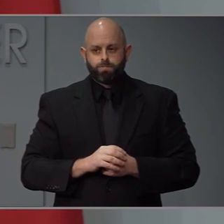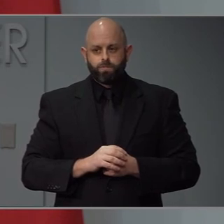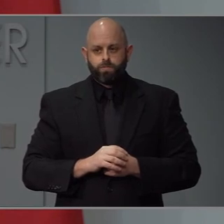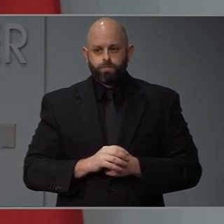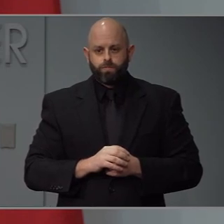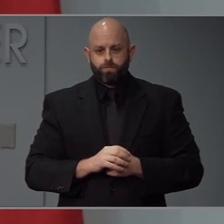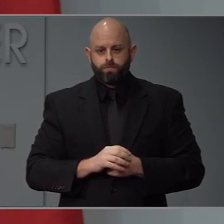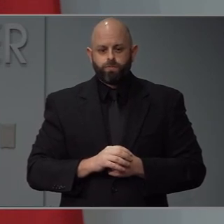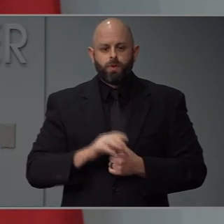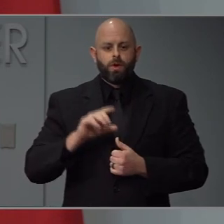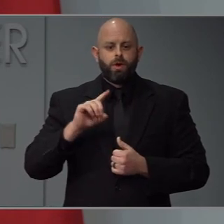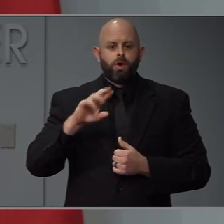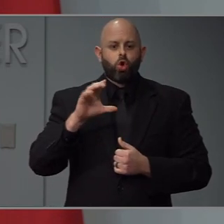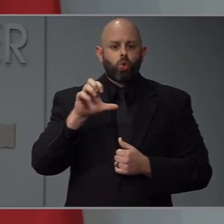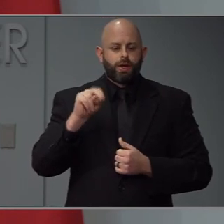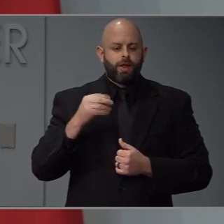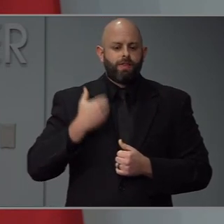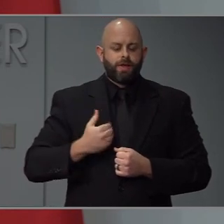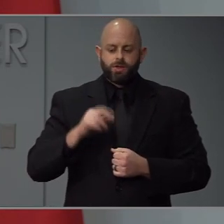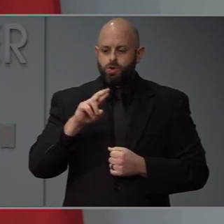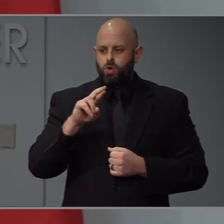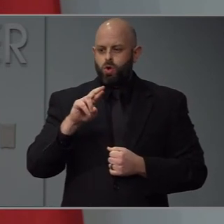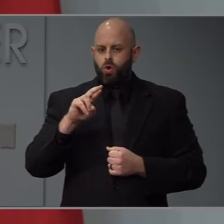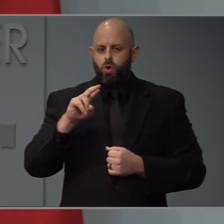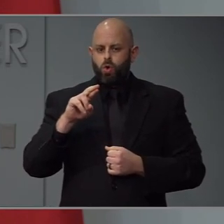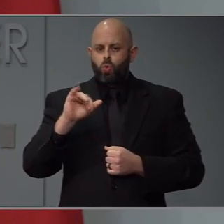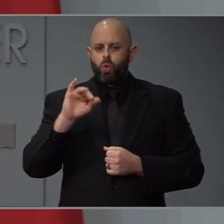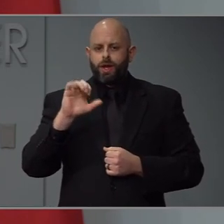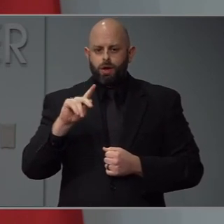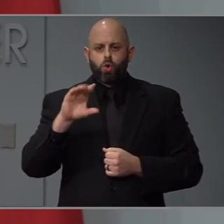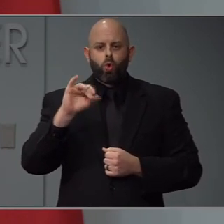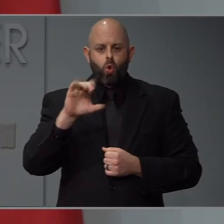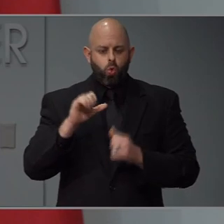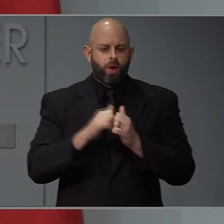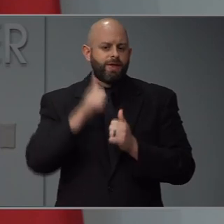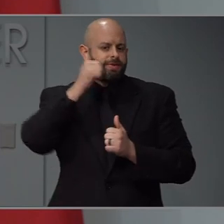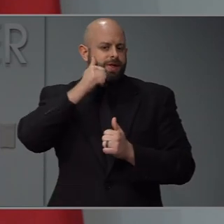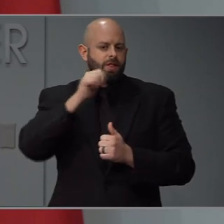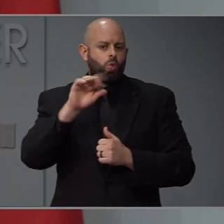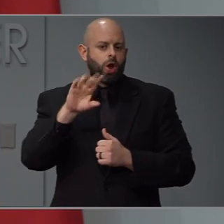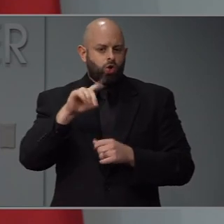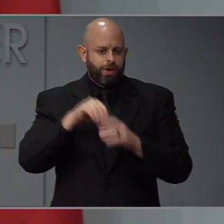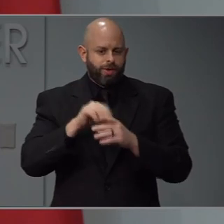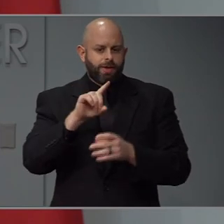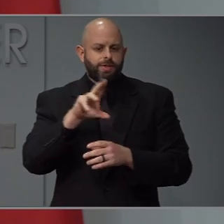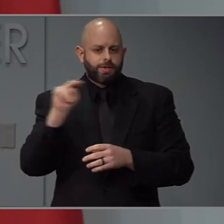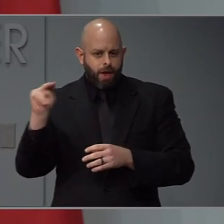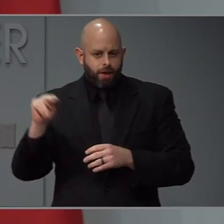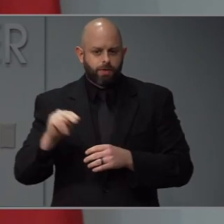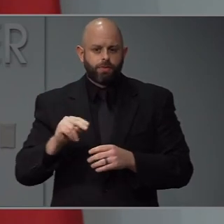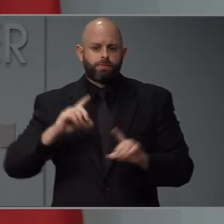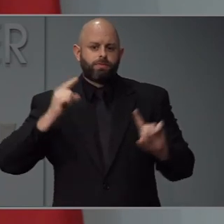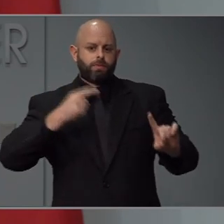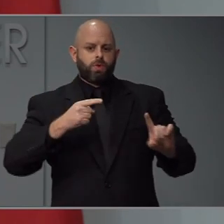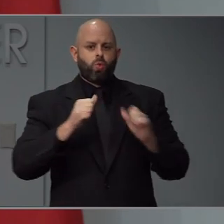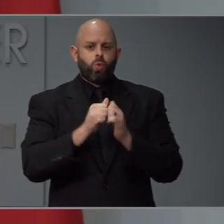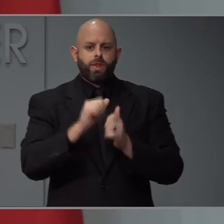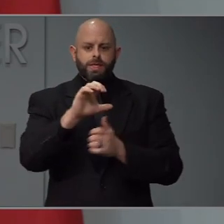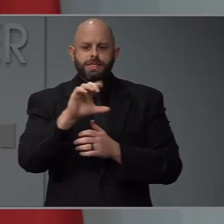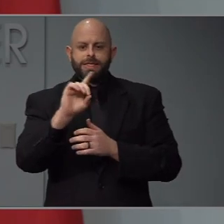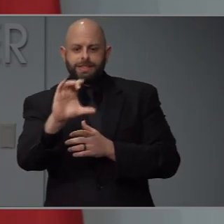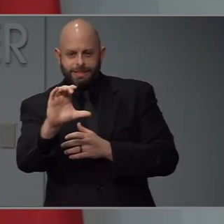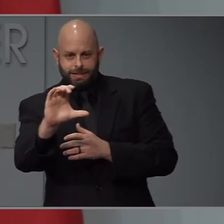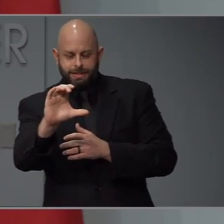Yeah, Dr. Cohn, this is Rick Curl with the Daily Record and done. Going back to what you were the question on the CDC's possibility